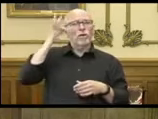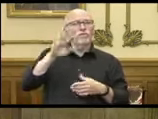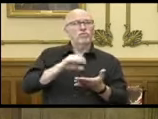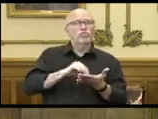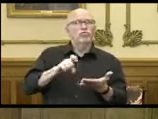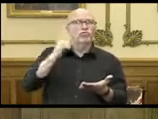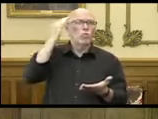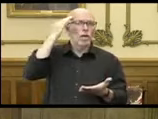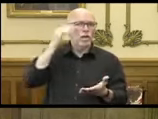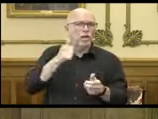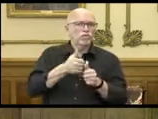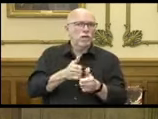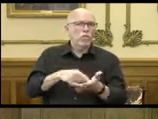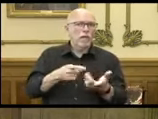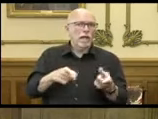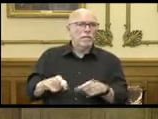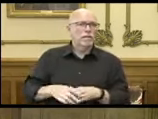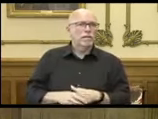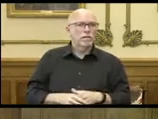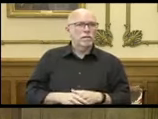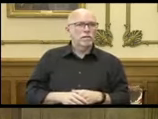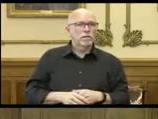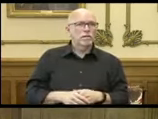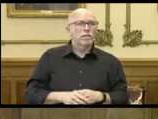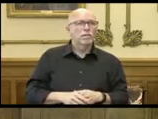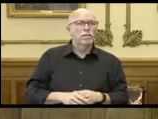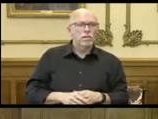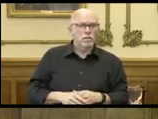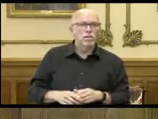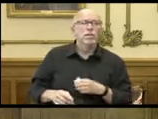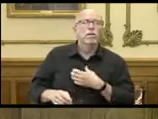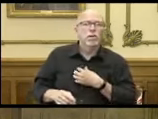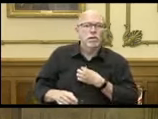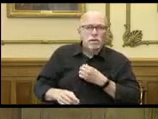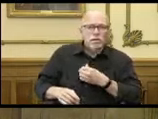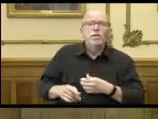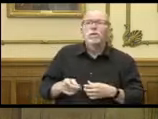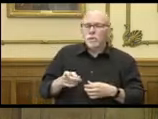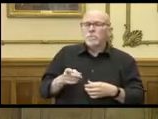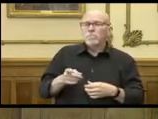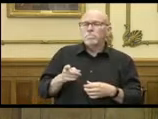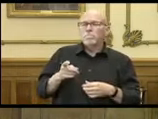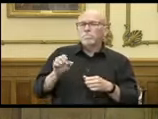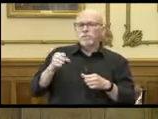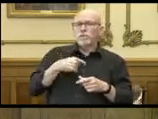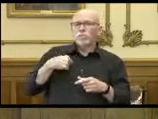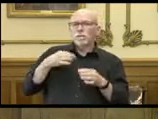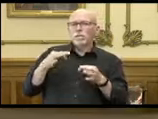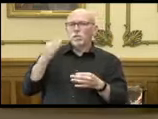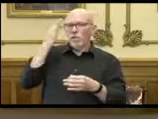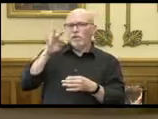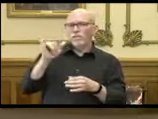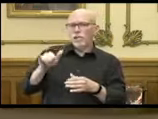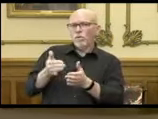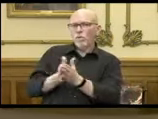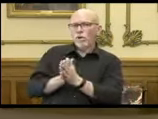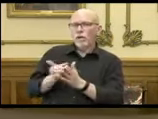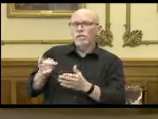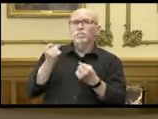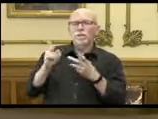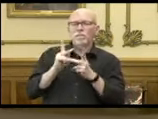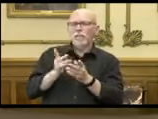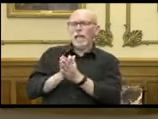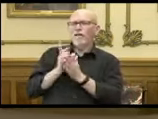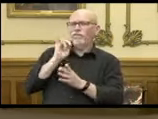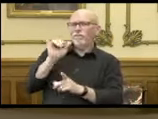be aware and track what's happening? You follow that? Yes. We are definitely aware of that request. Many people have asked